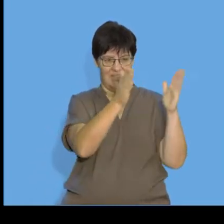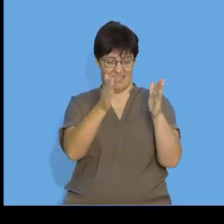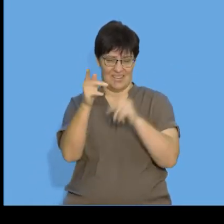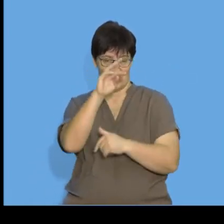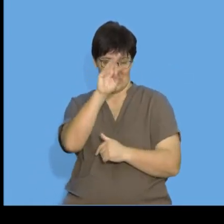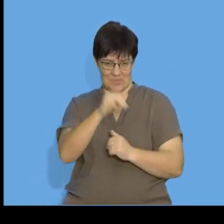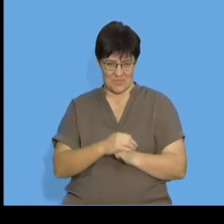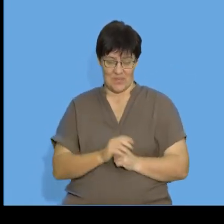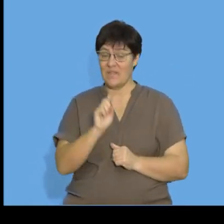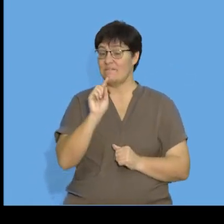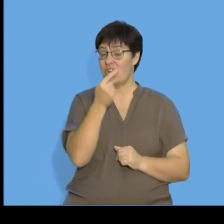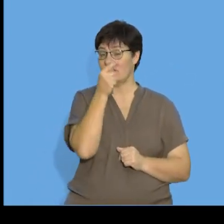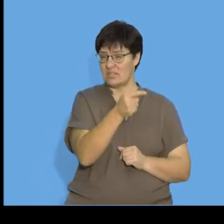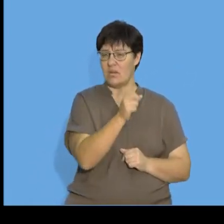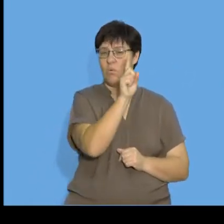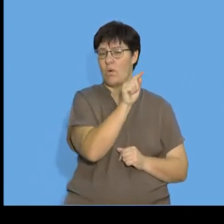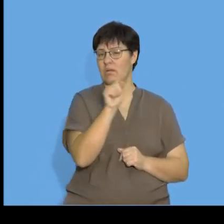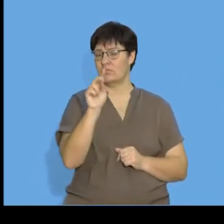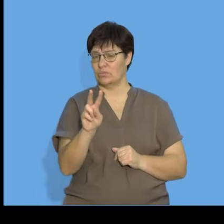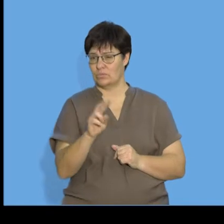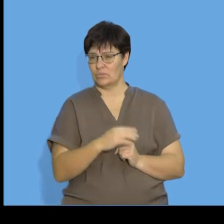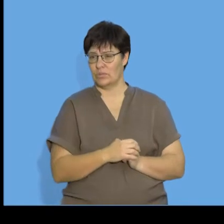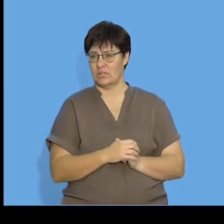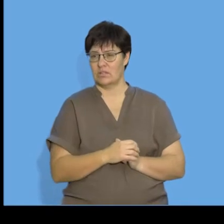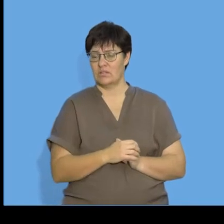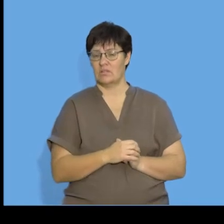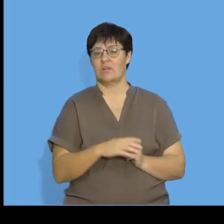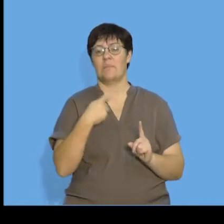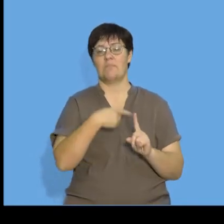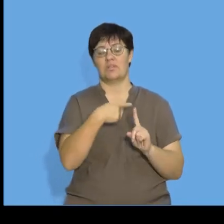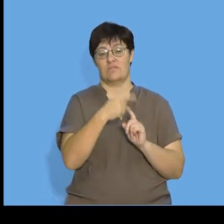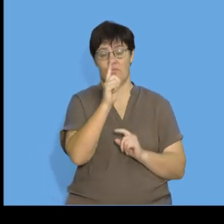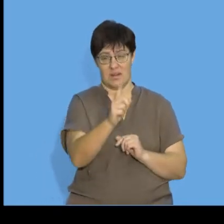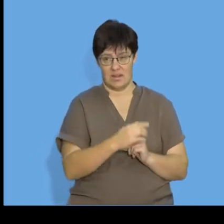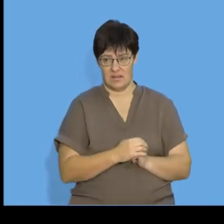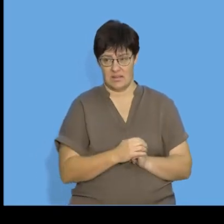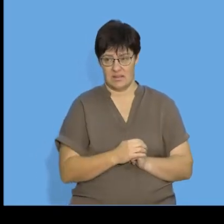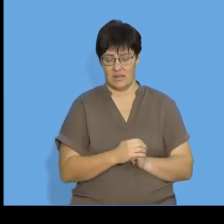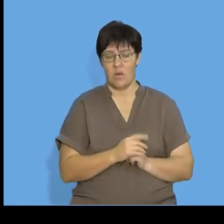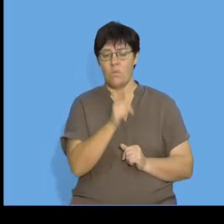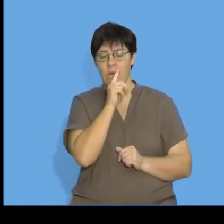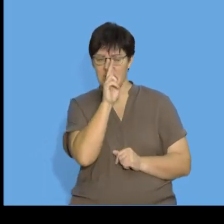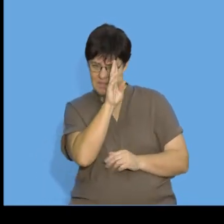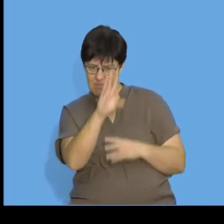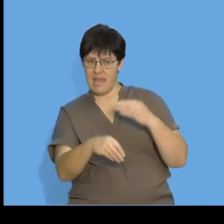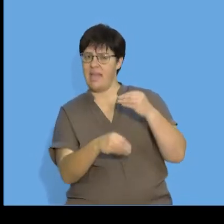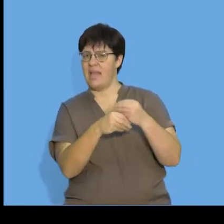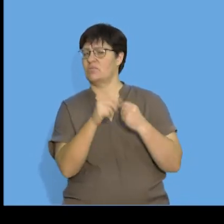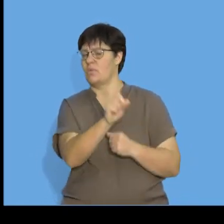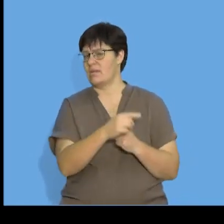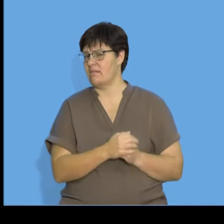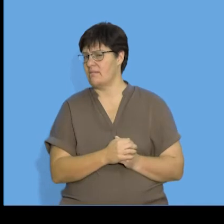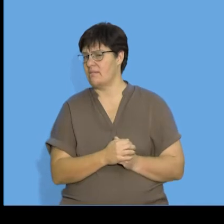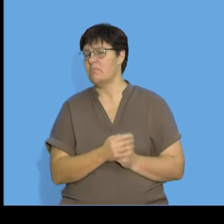So, first difference between 1 and 2 is positive 1 because I can see that I added 1